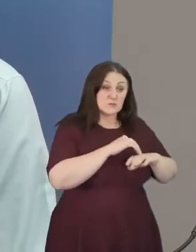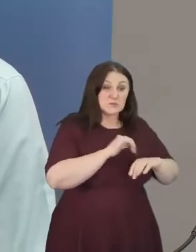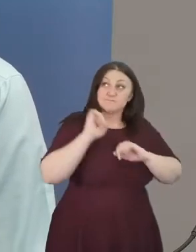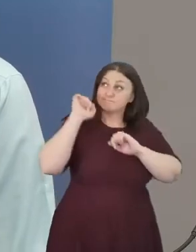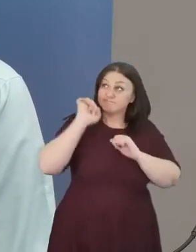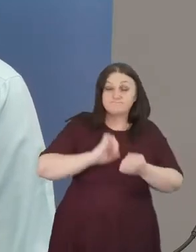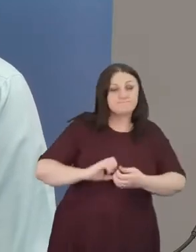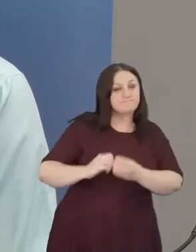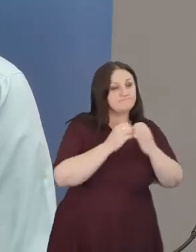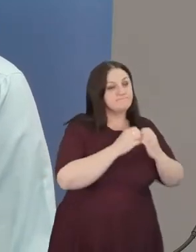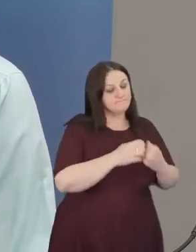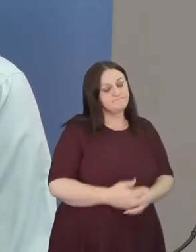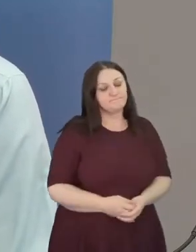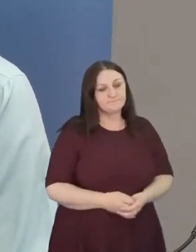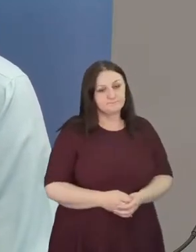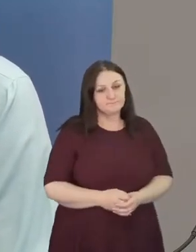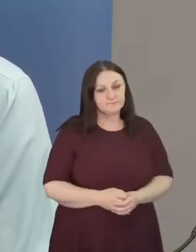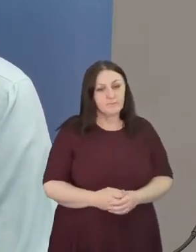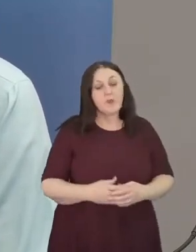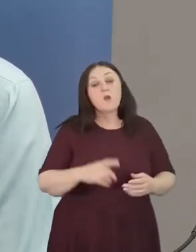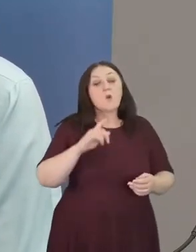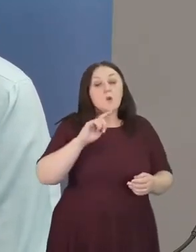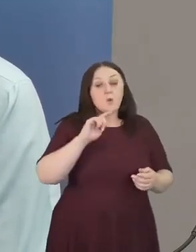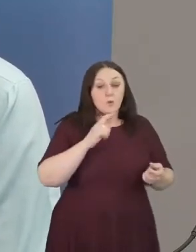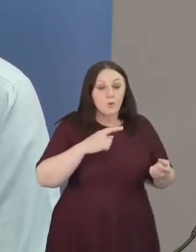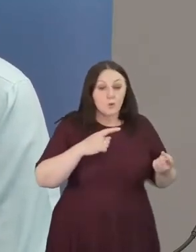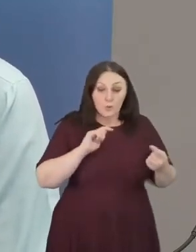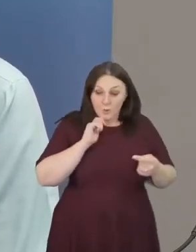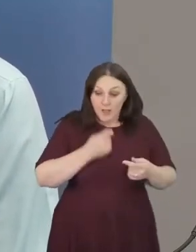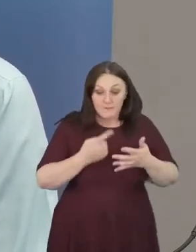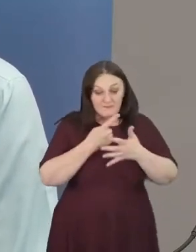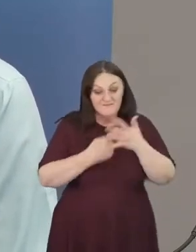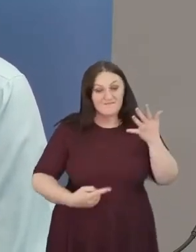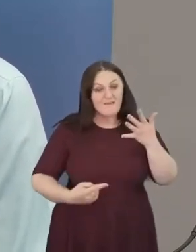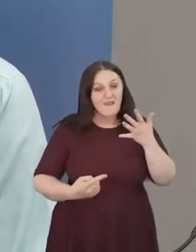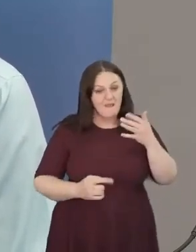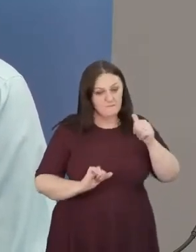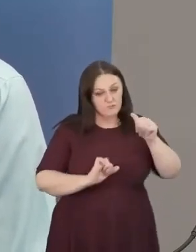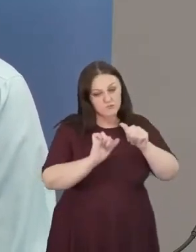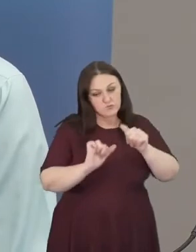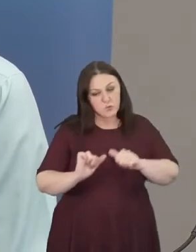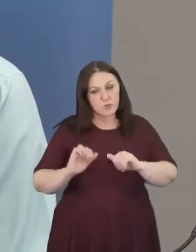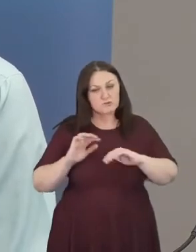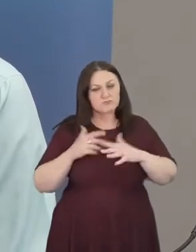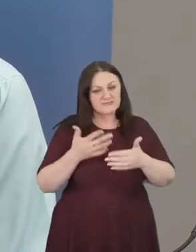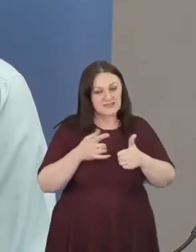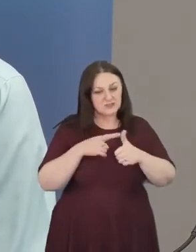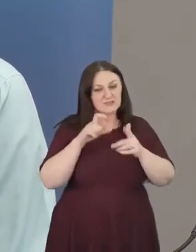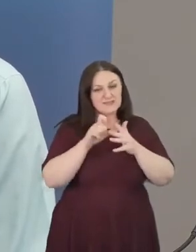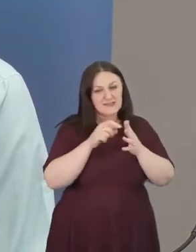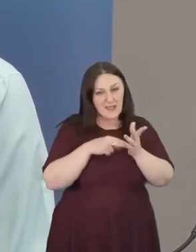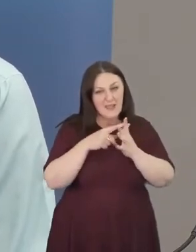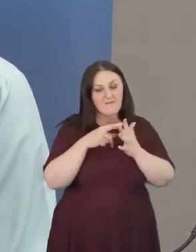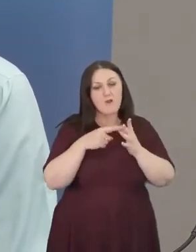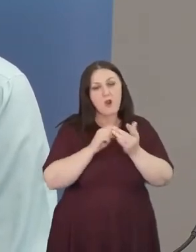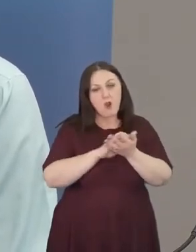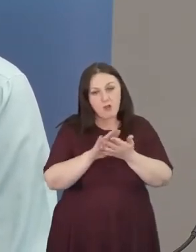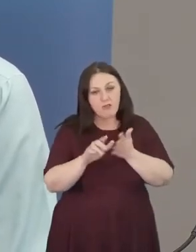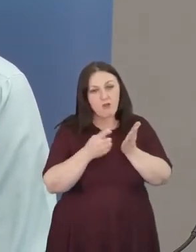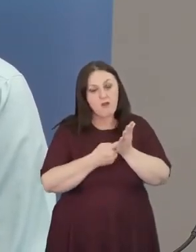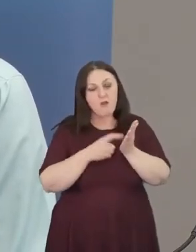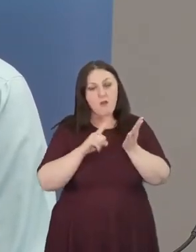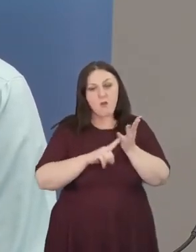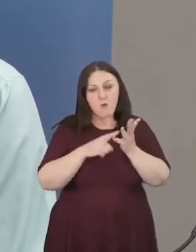We're going to hear five short presentations from Dave, Arthur, Laura,